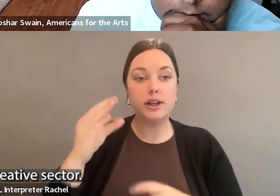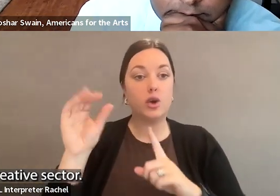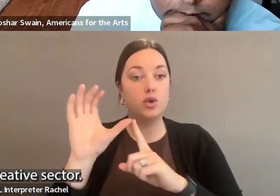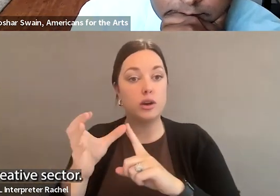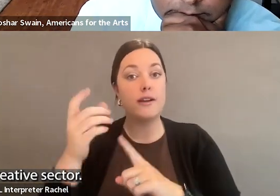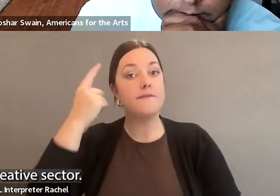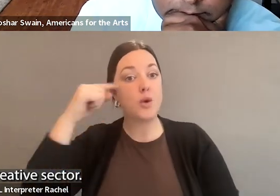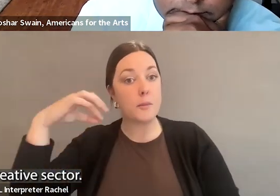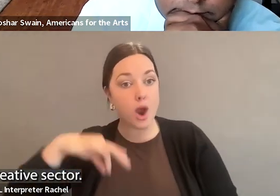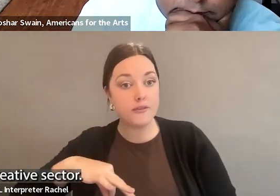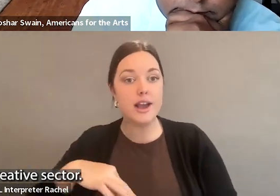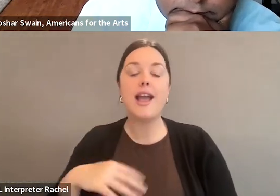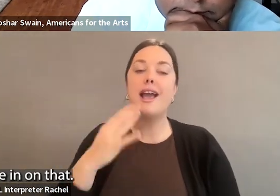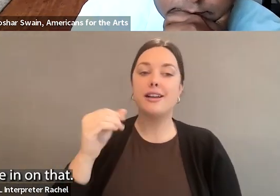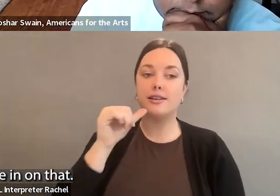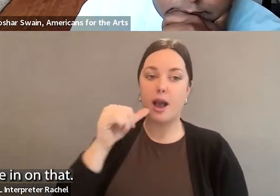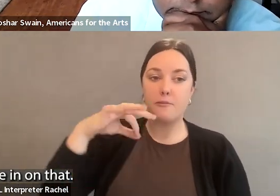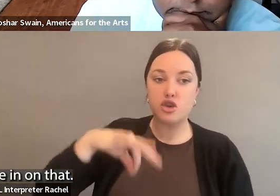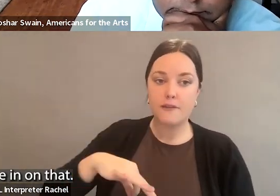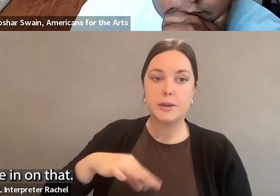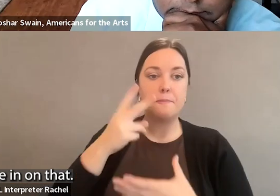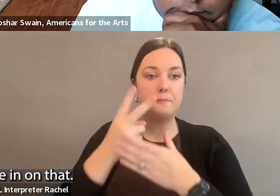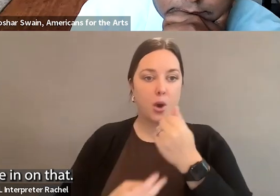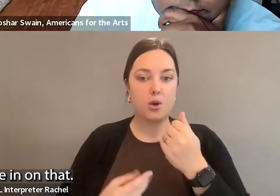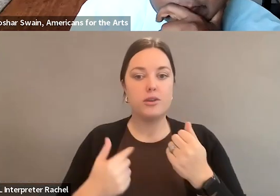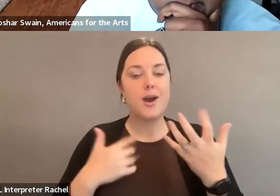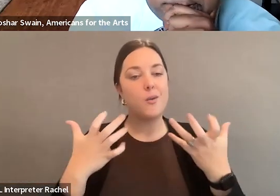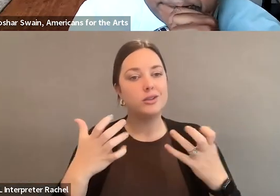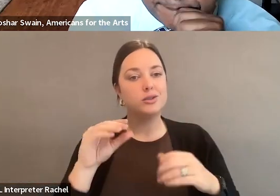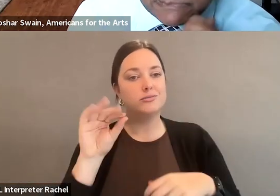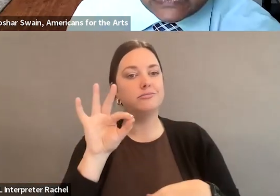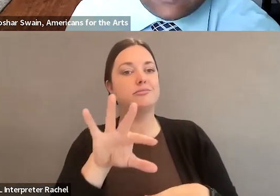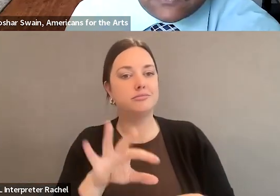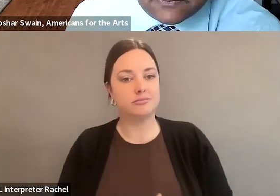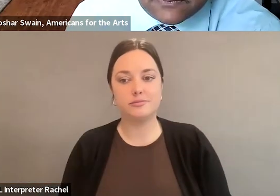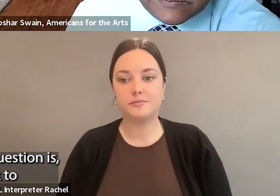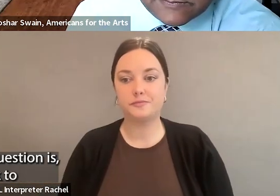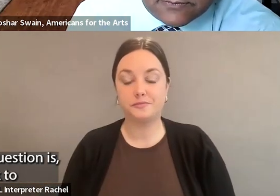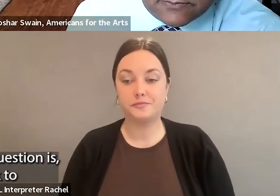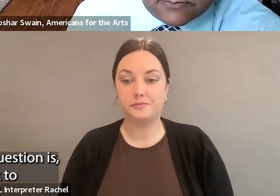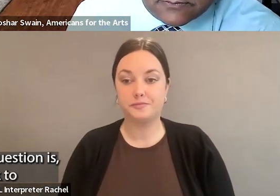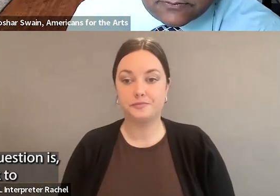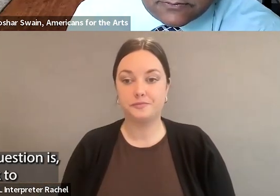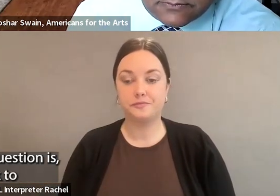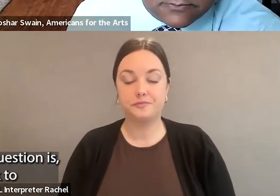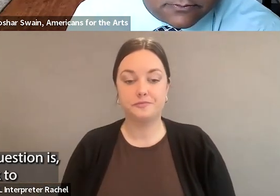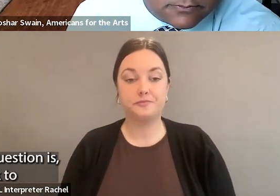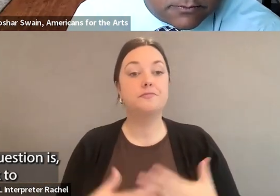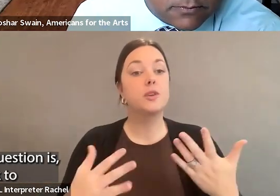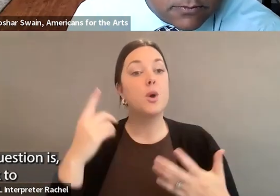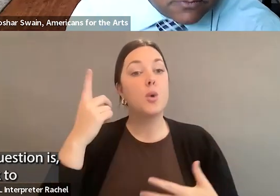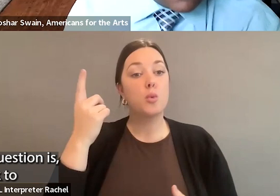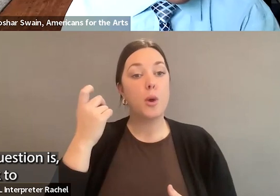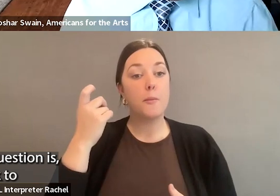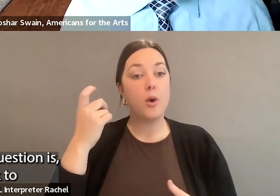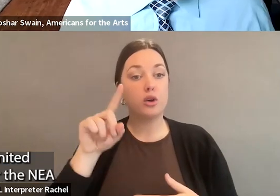nonprofit creative sectors. So, just wanted to chime in on that. Sure. And then one more question